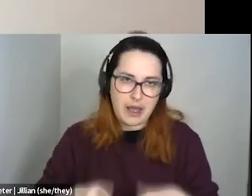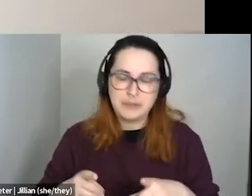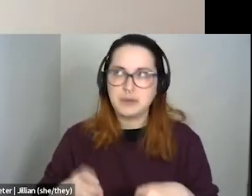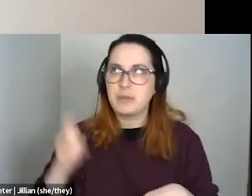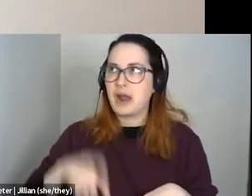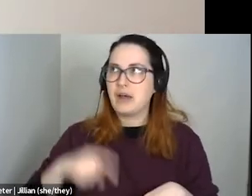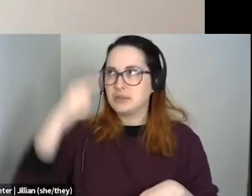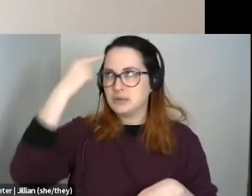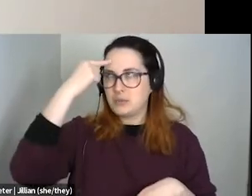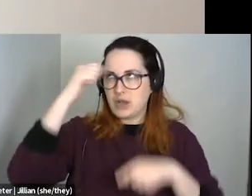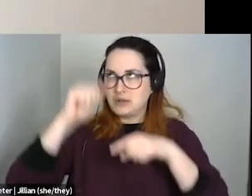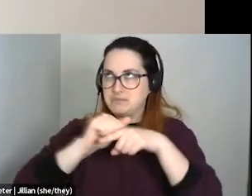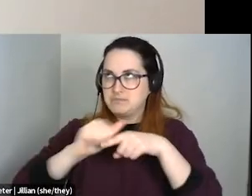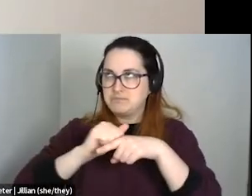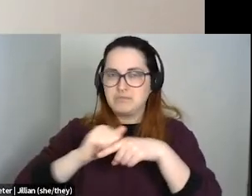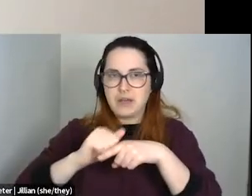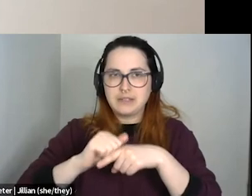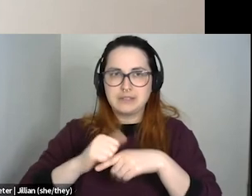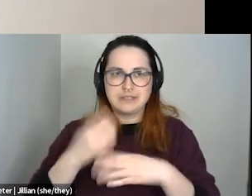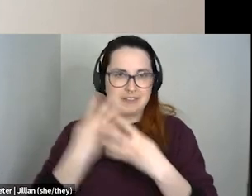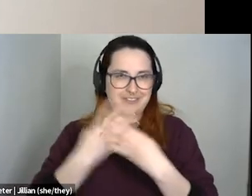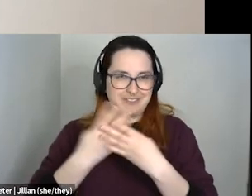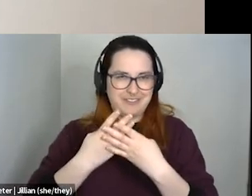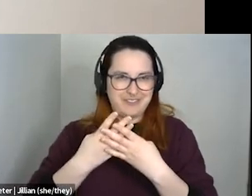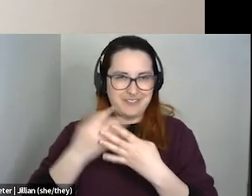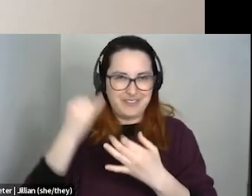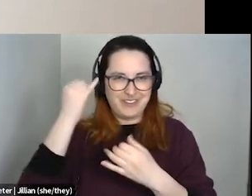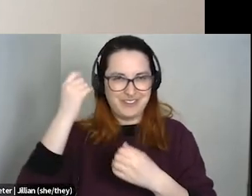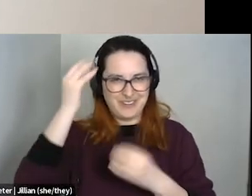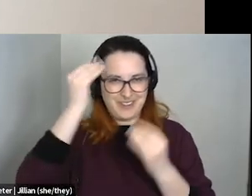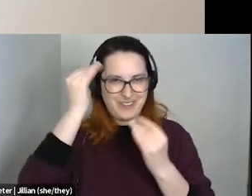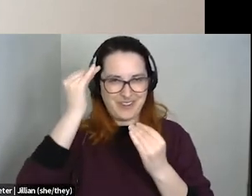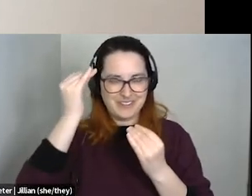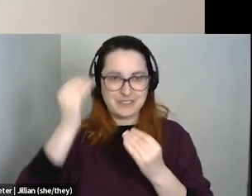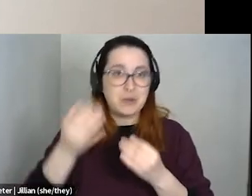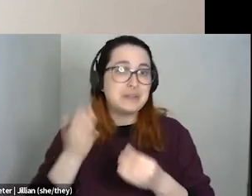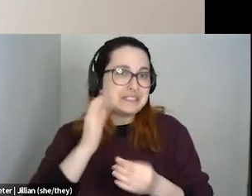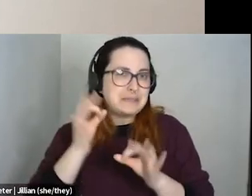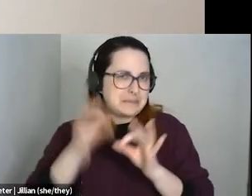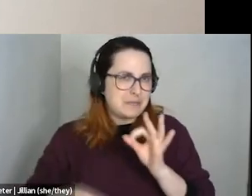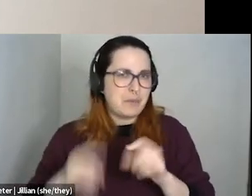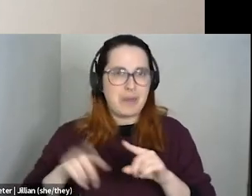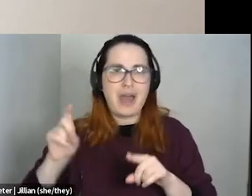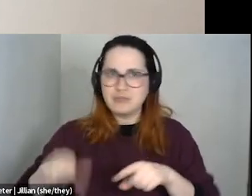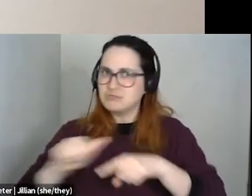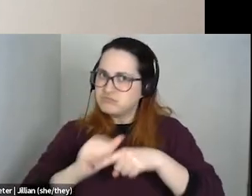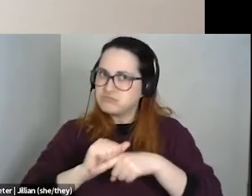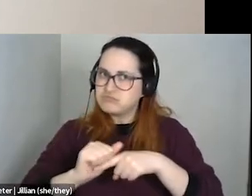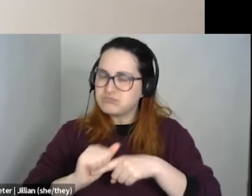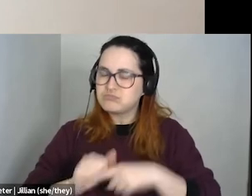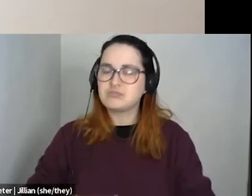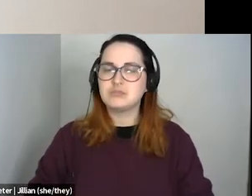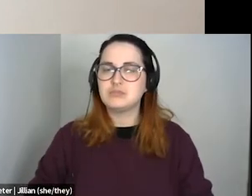your brain to not go right to that. So I know it sounds simple, but it is a practice, right? People think that, um,